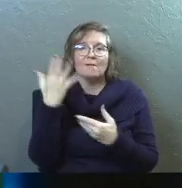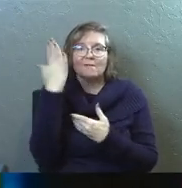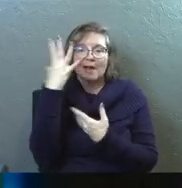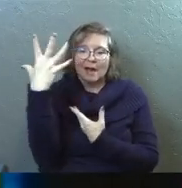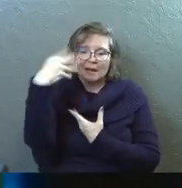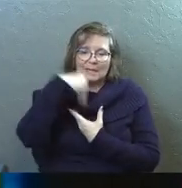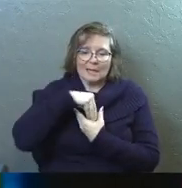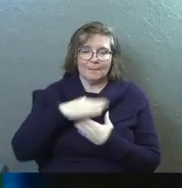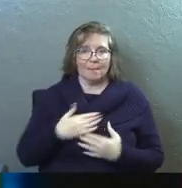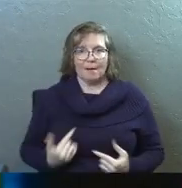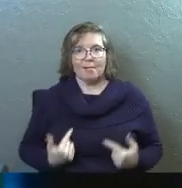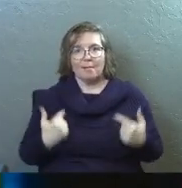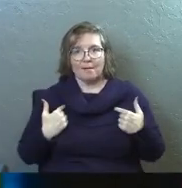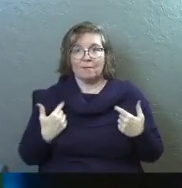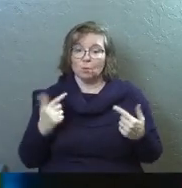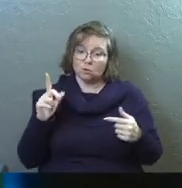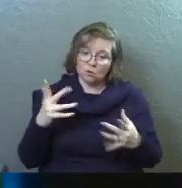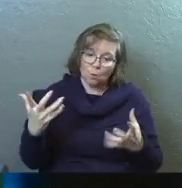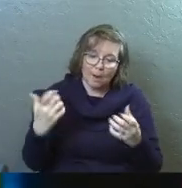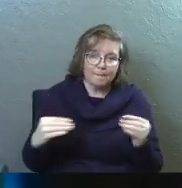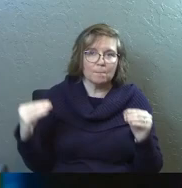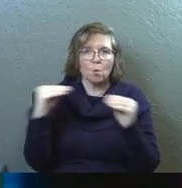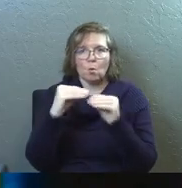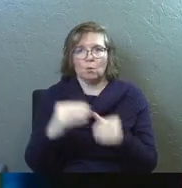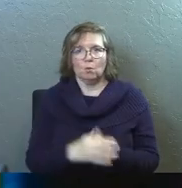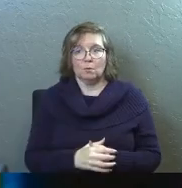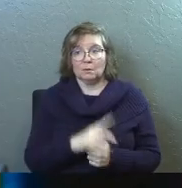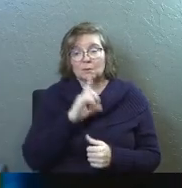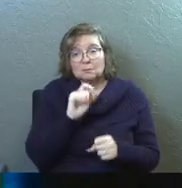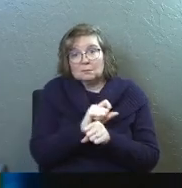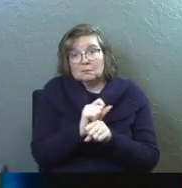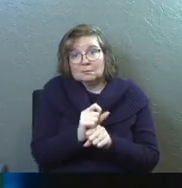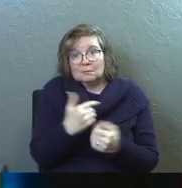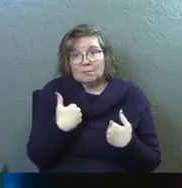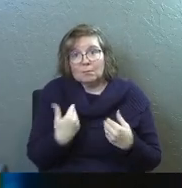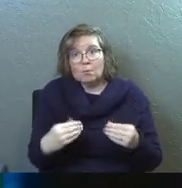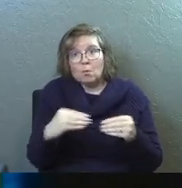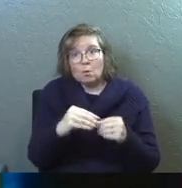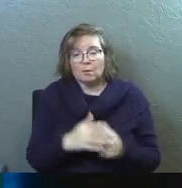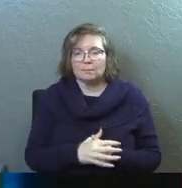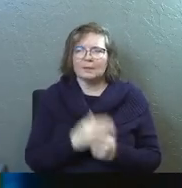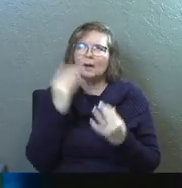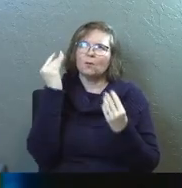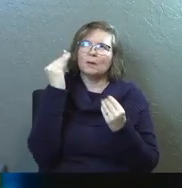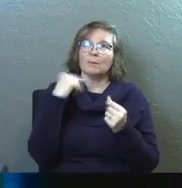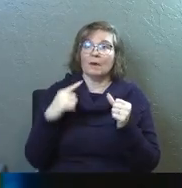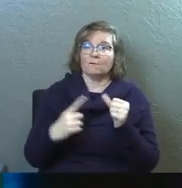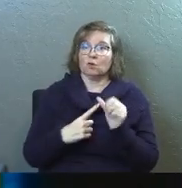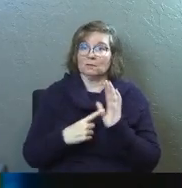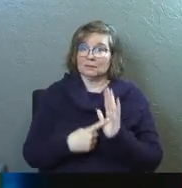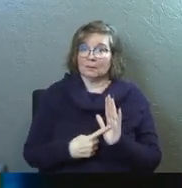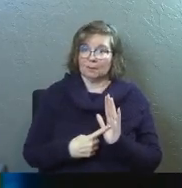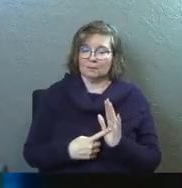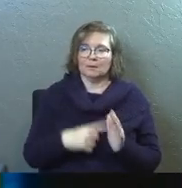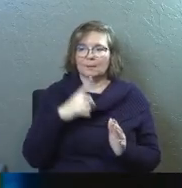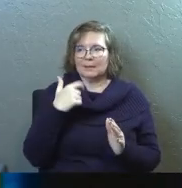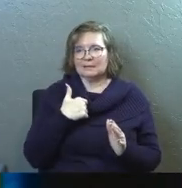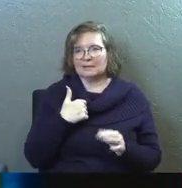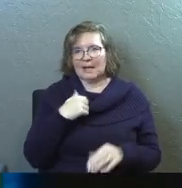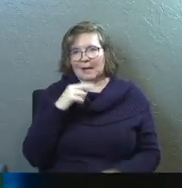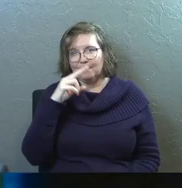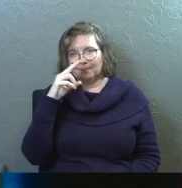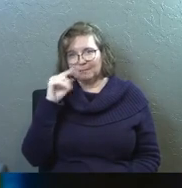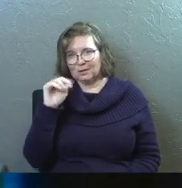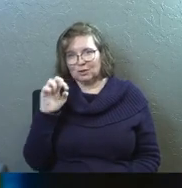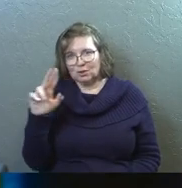in my life. We should want more because there is more. Now thinking about this, my first example here is because I'm a